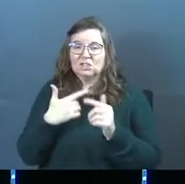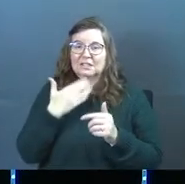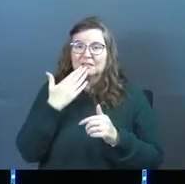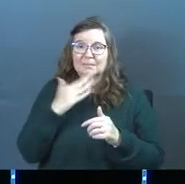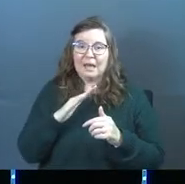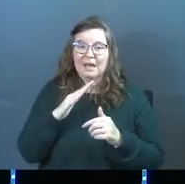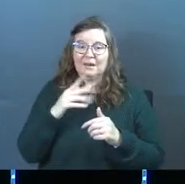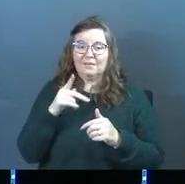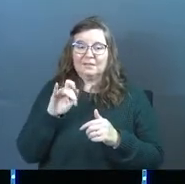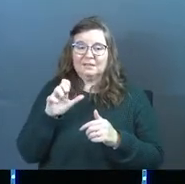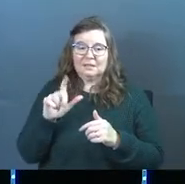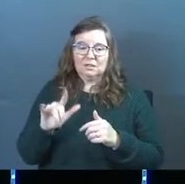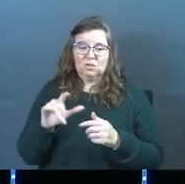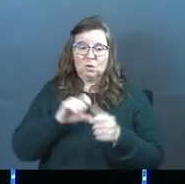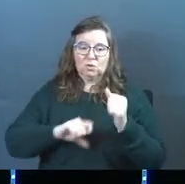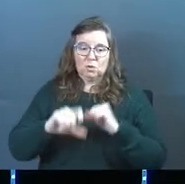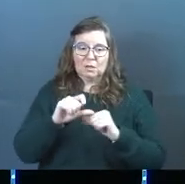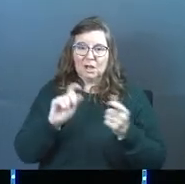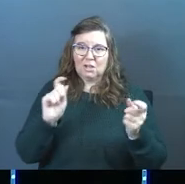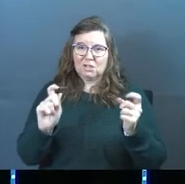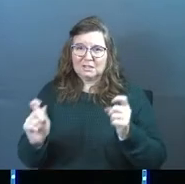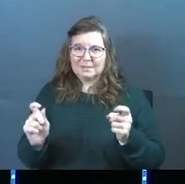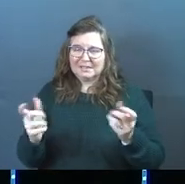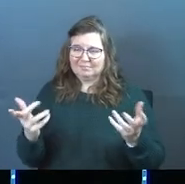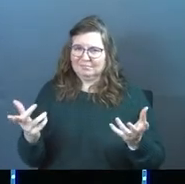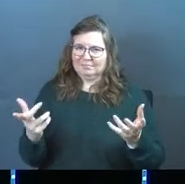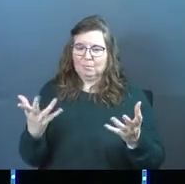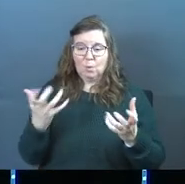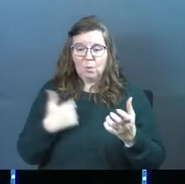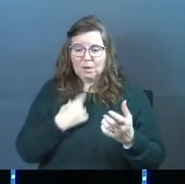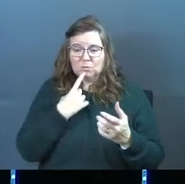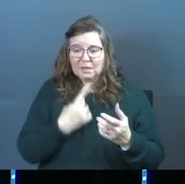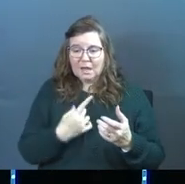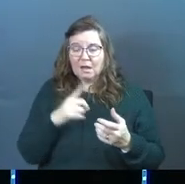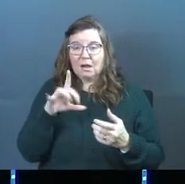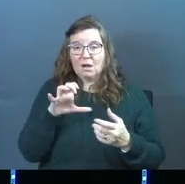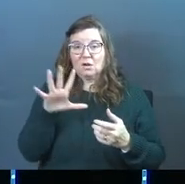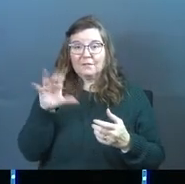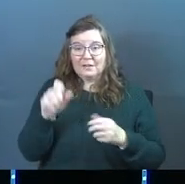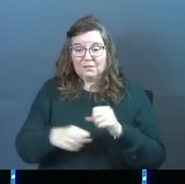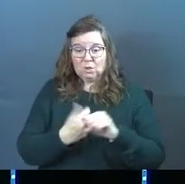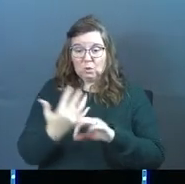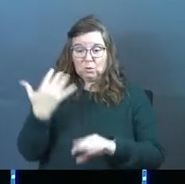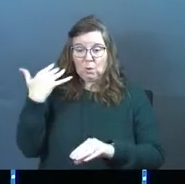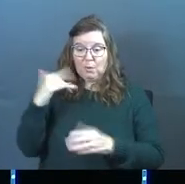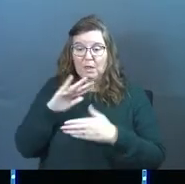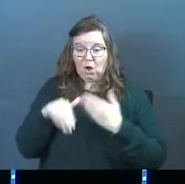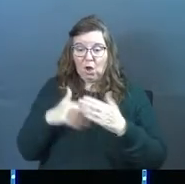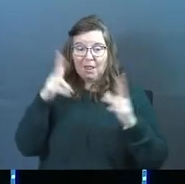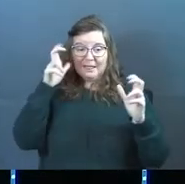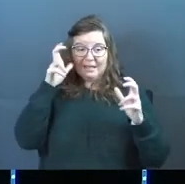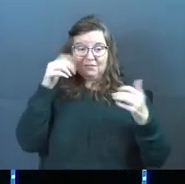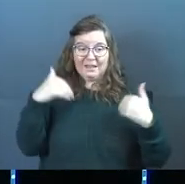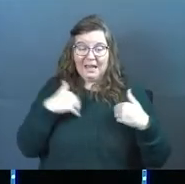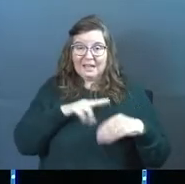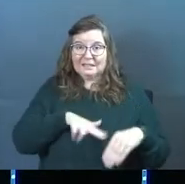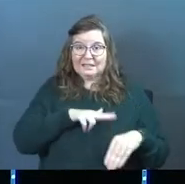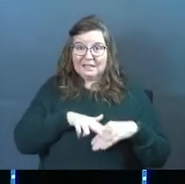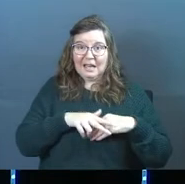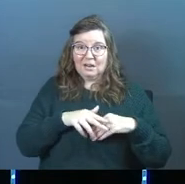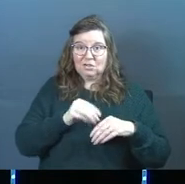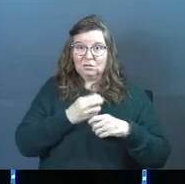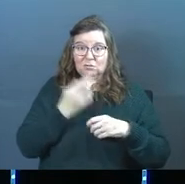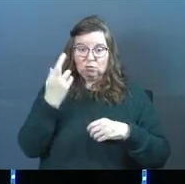bad physiological or sociological adjustments. What we wanted to say 150 years ago, that all evil just has natural